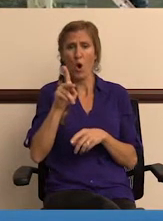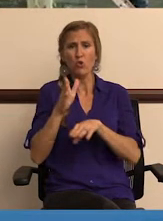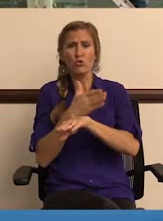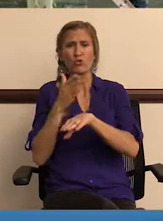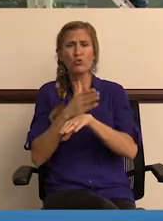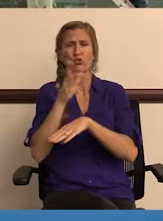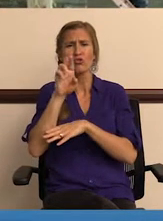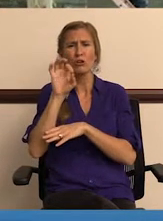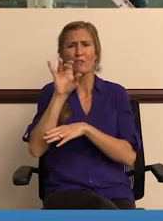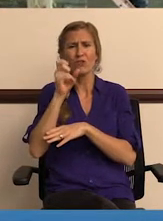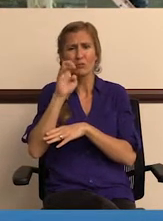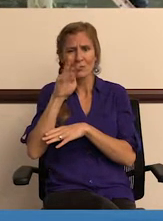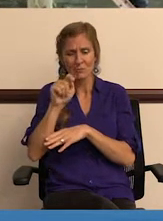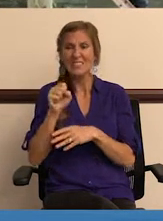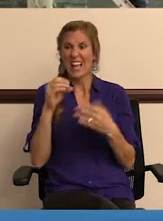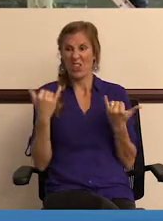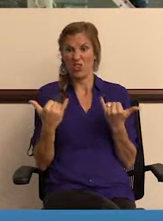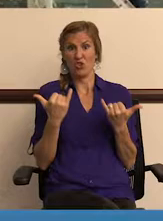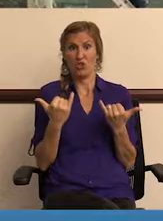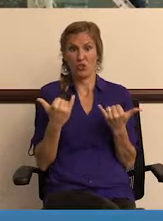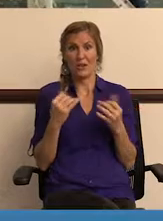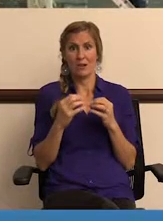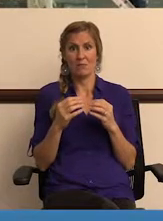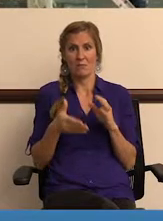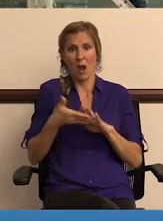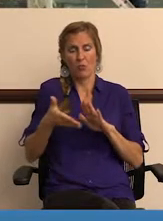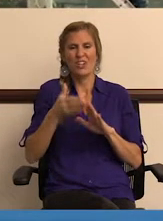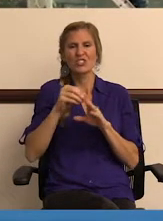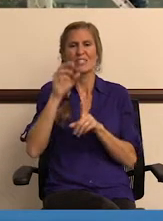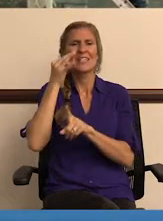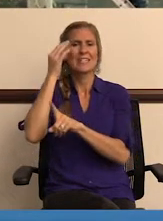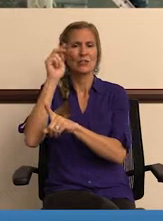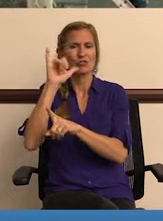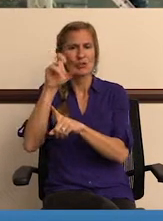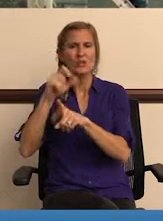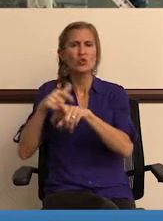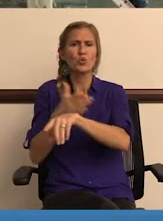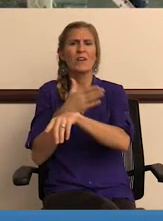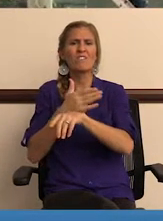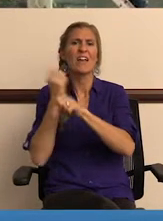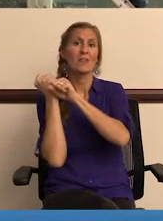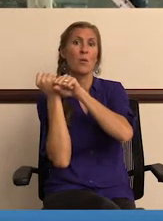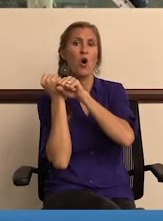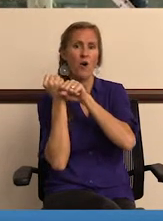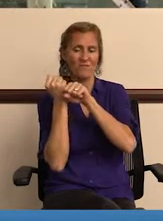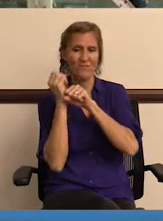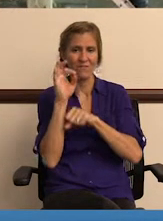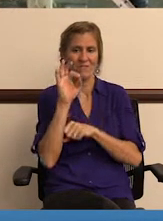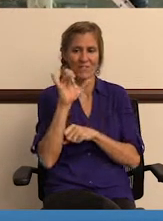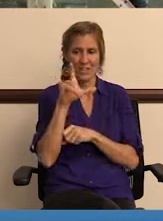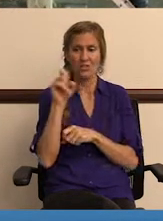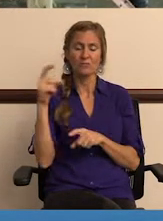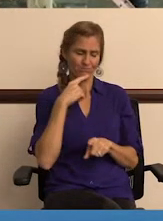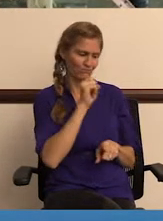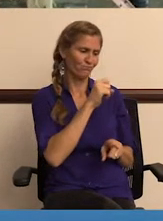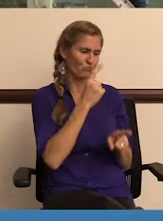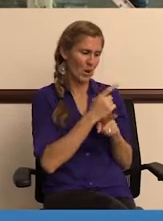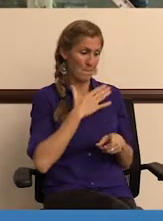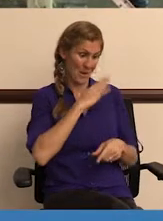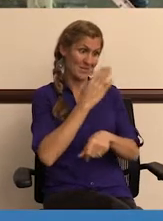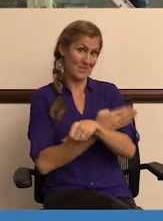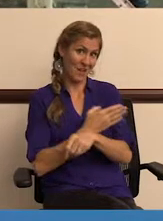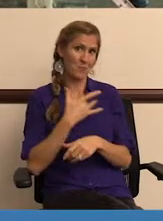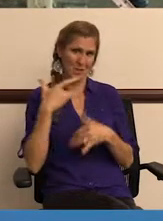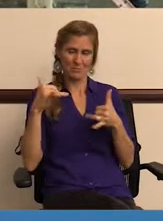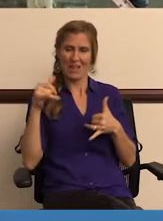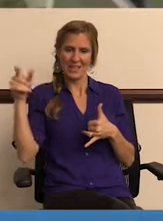refurbishment, as well as the current operations going on at Indian Trails to renovate the ball fields. Yeah, I